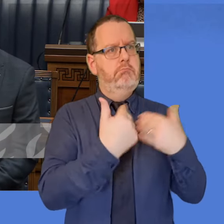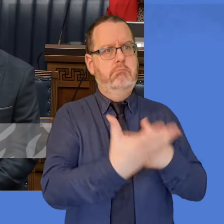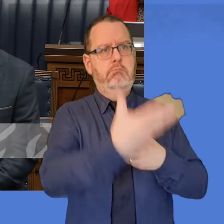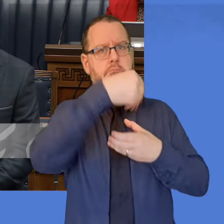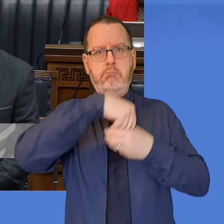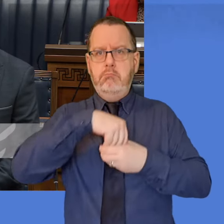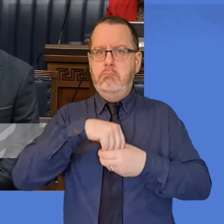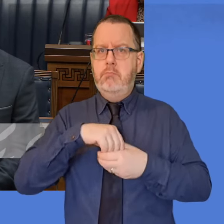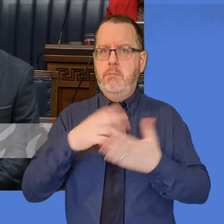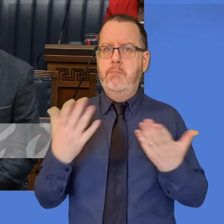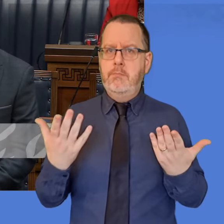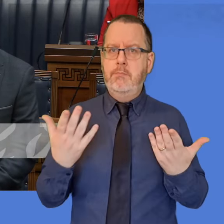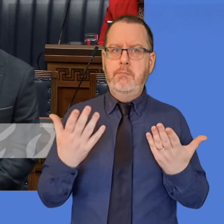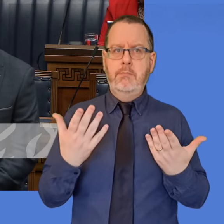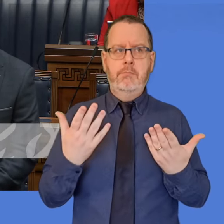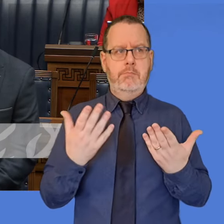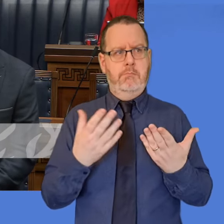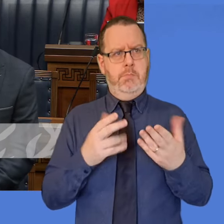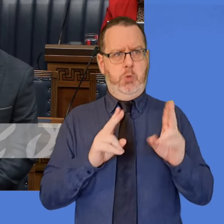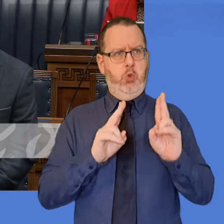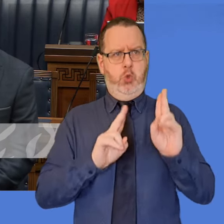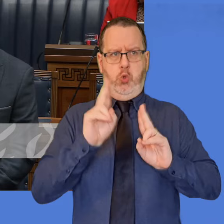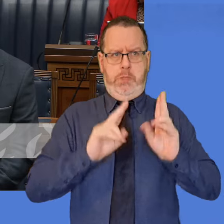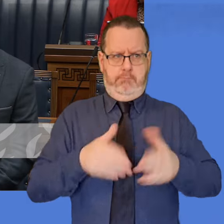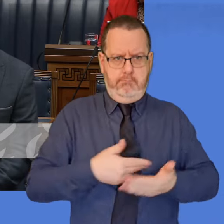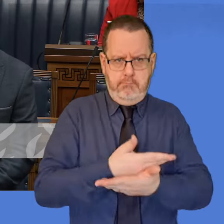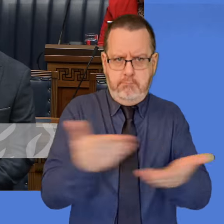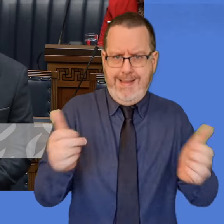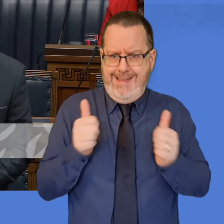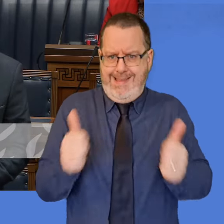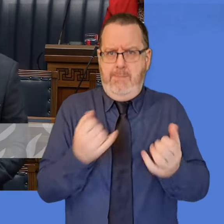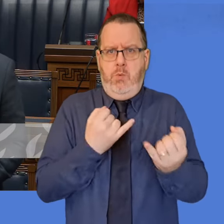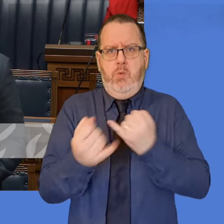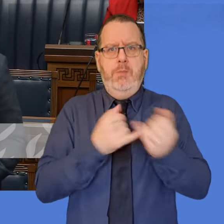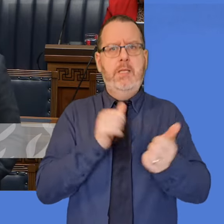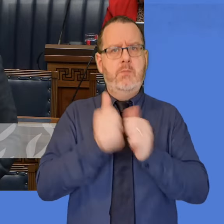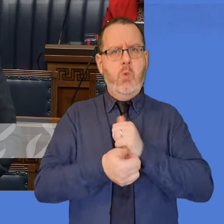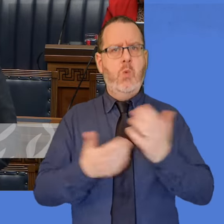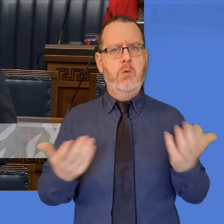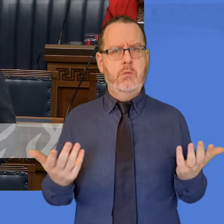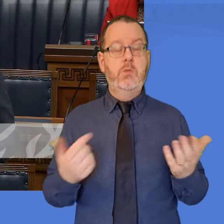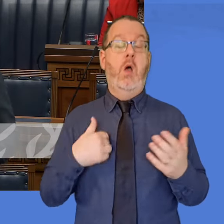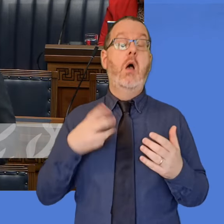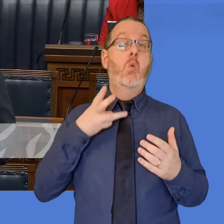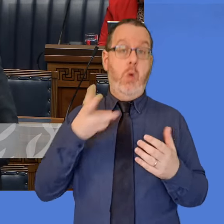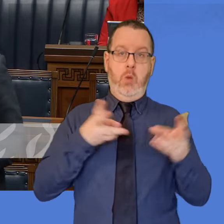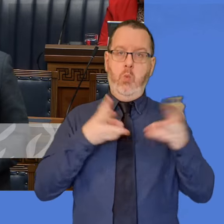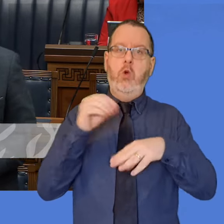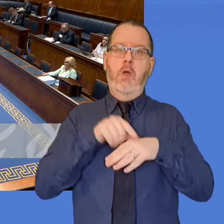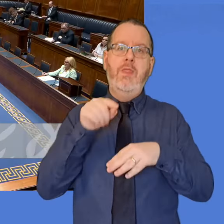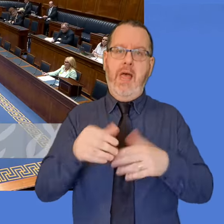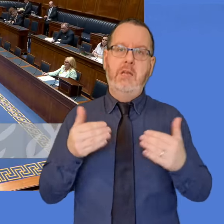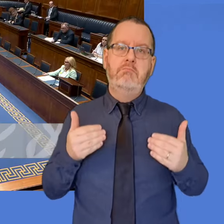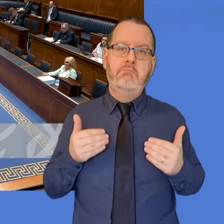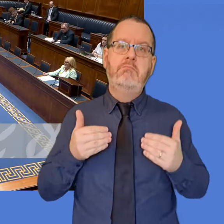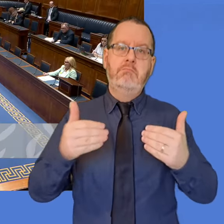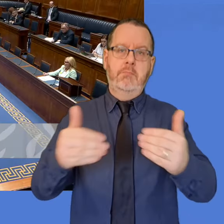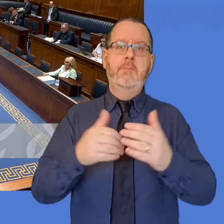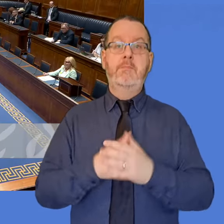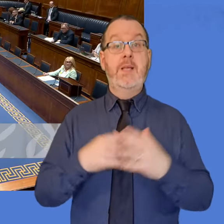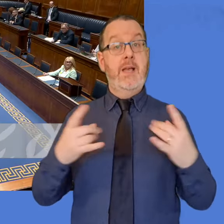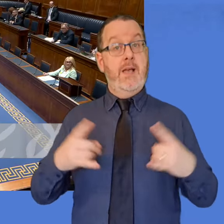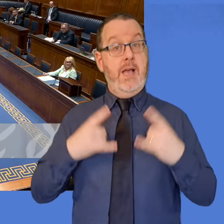something that I will be progressing and I'm more than happy to work with the council that the member lives in, or indeed any other council across Northern Ireland.